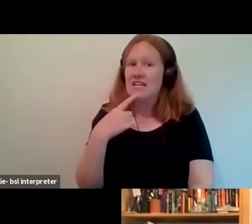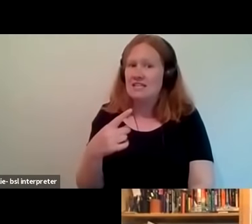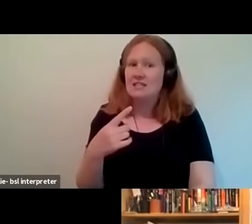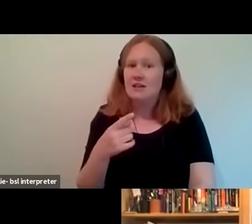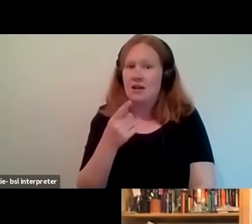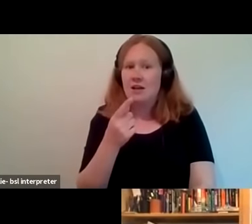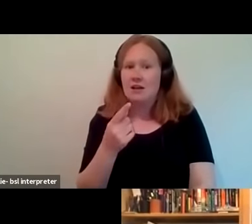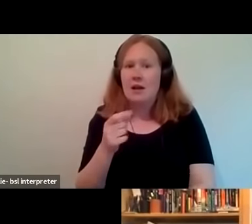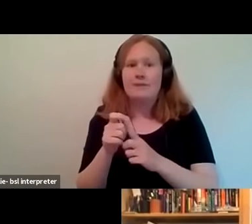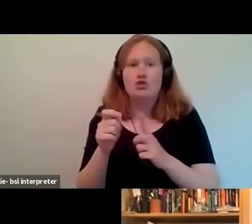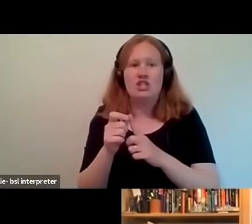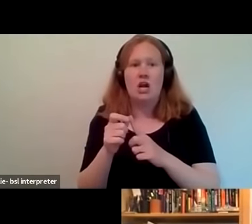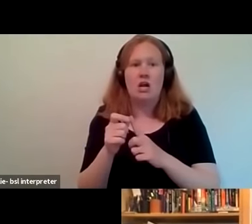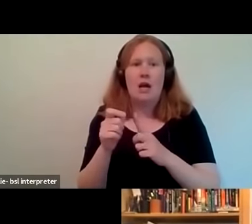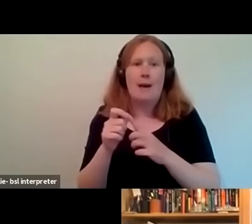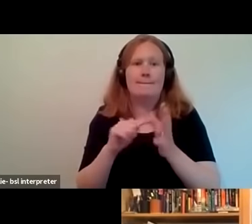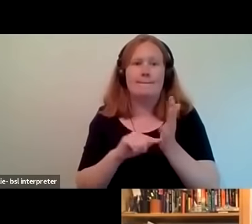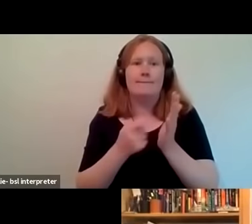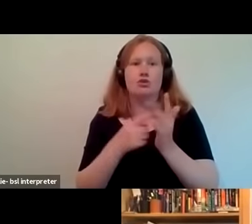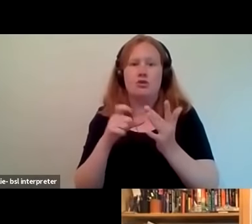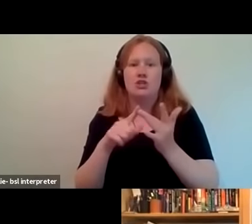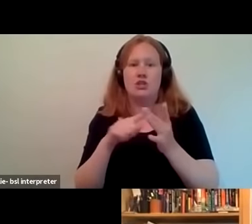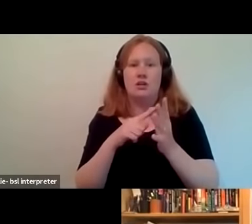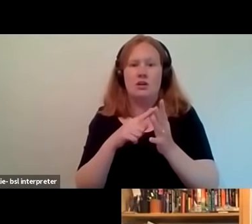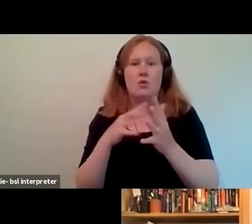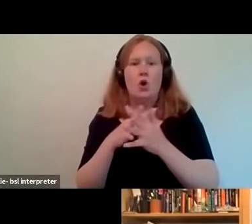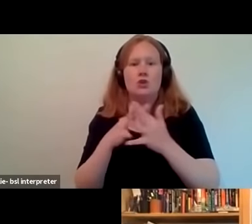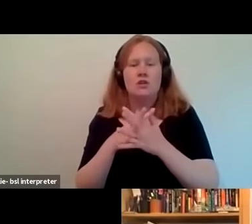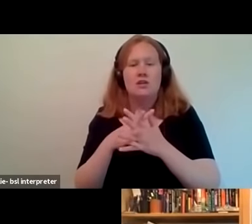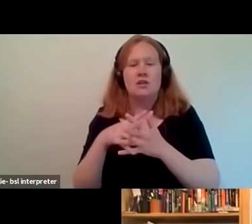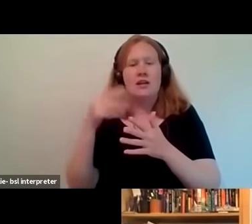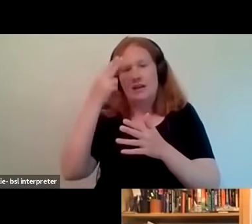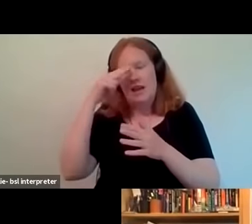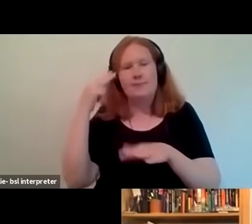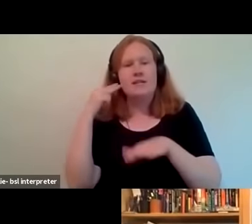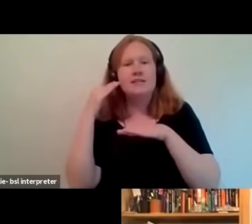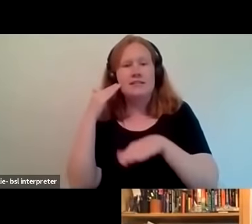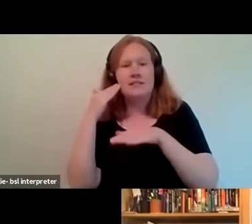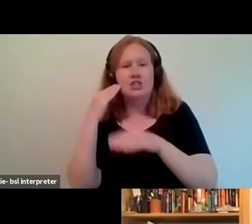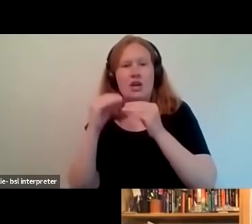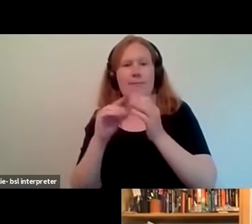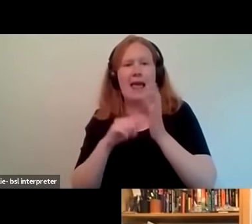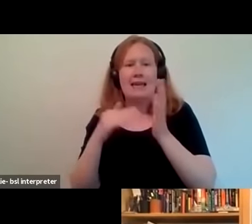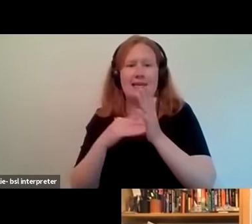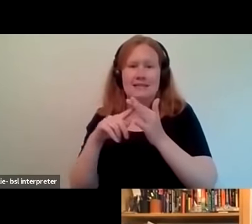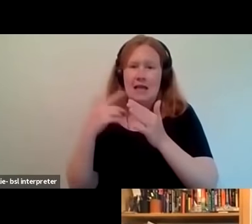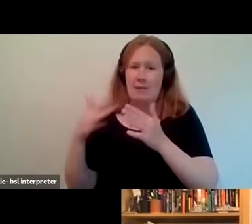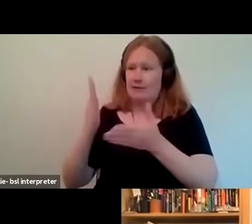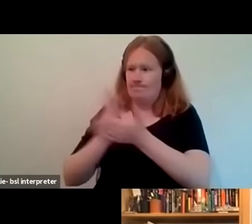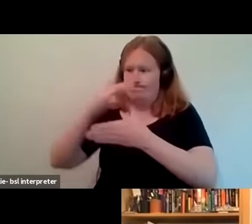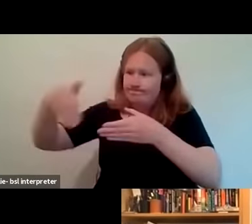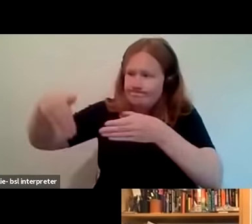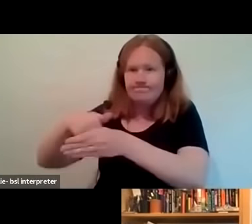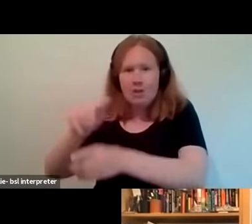this so patricia walton who is um also known as dj as blaze from chalk hill community radio station she's very embedded in the